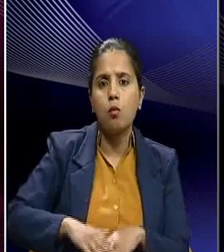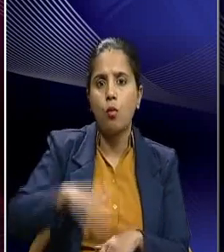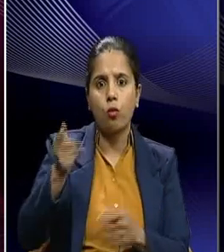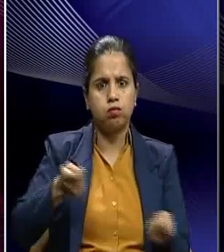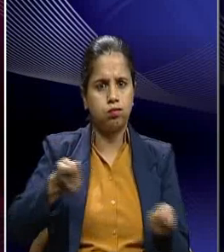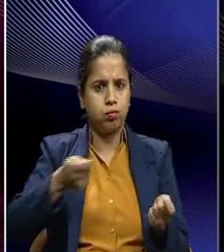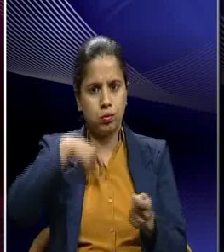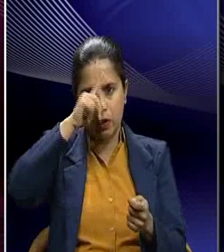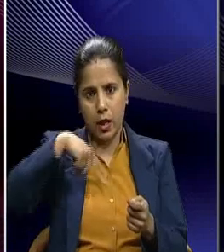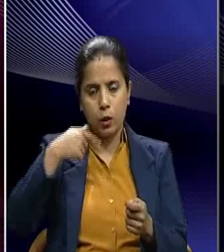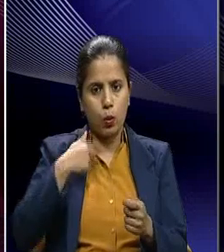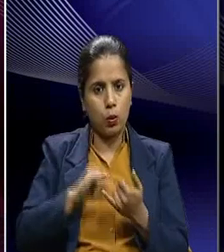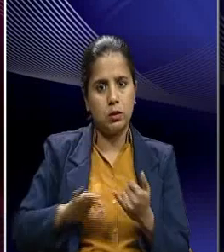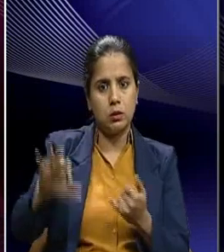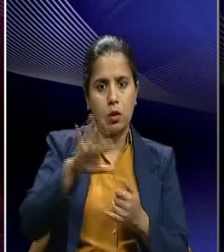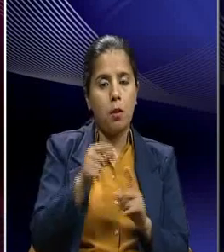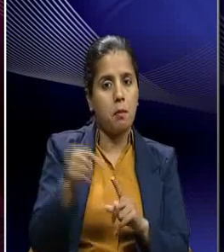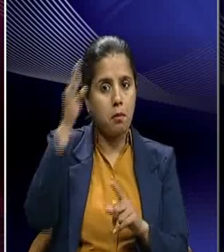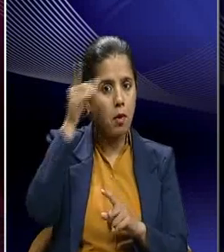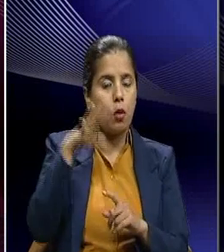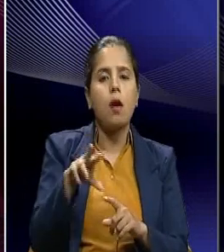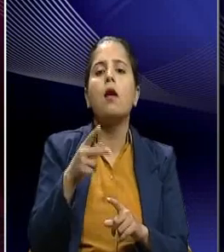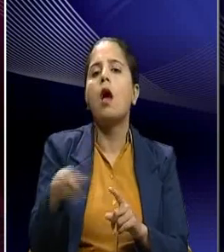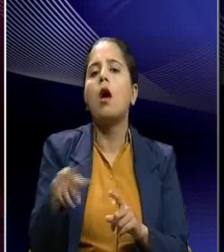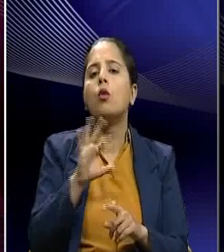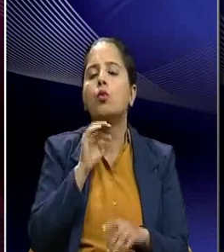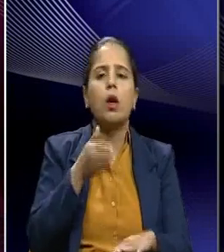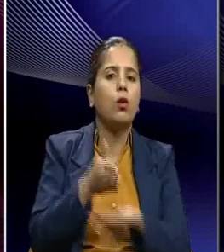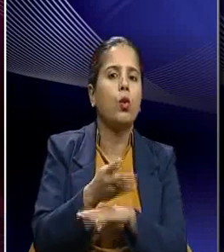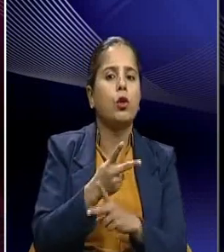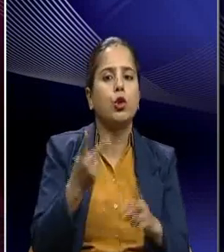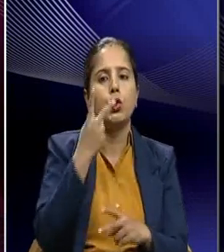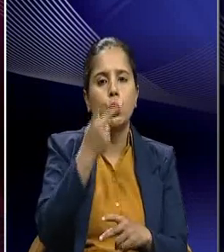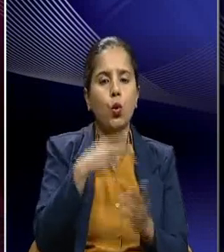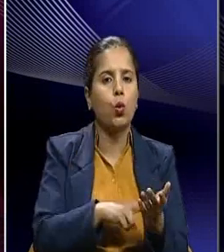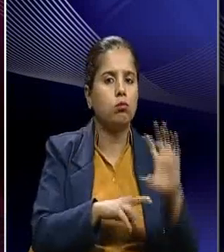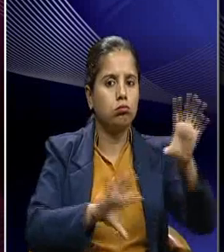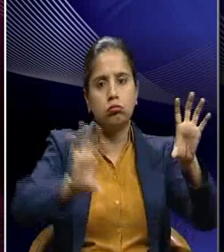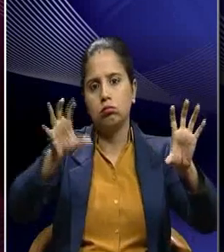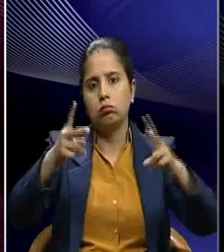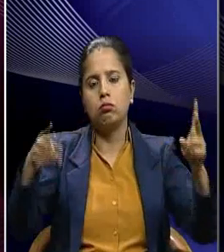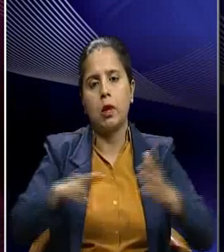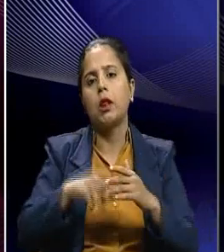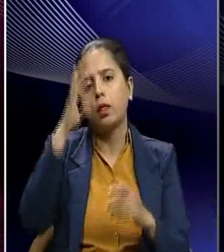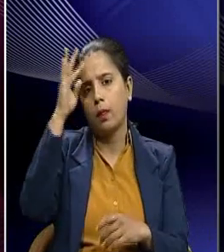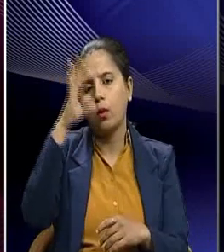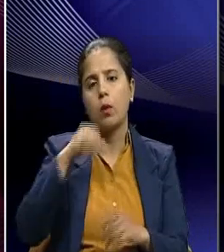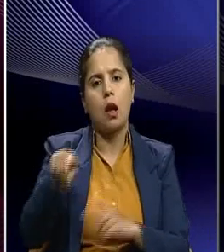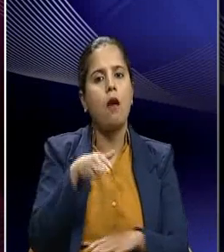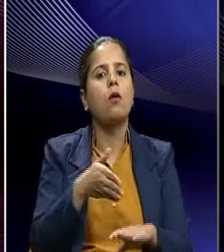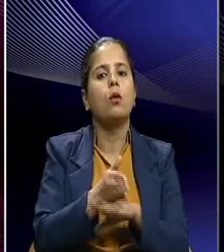Hindu state to Pakistan would violate the basic tenet of two nation theory and was very likely to cause communal